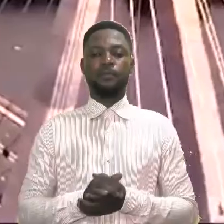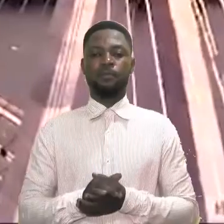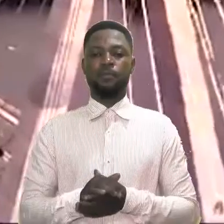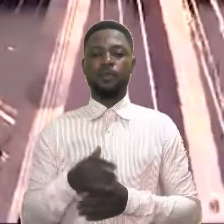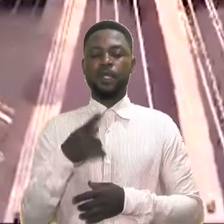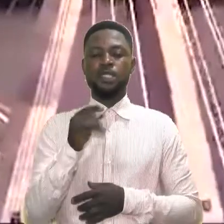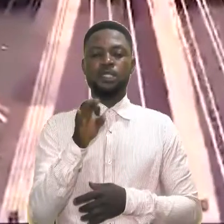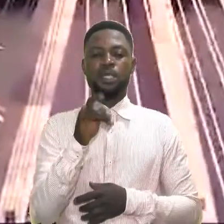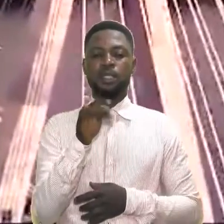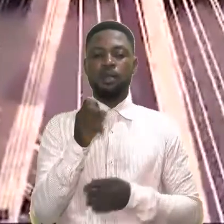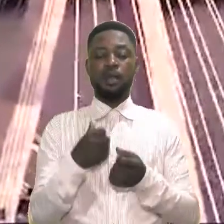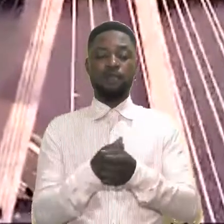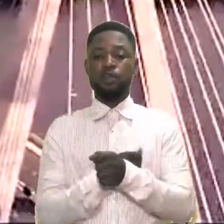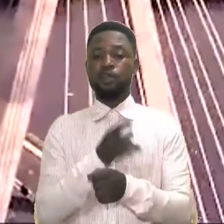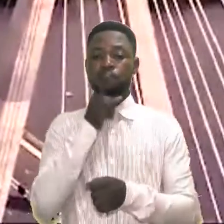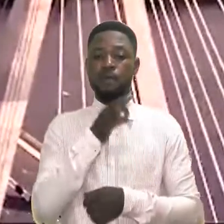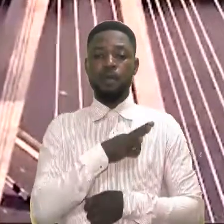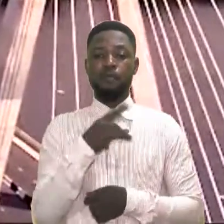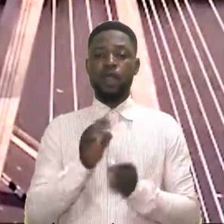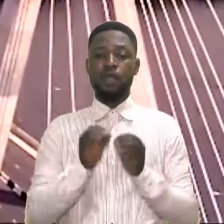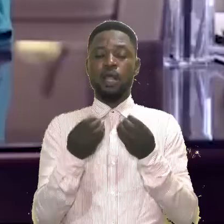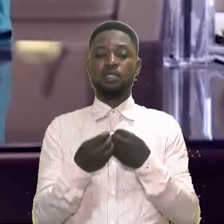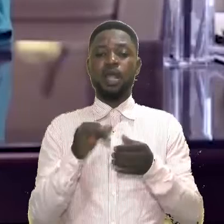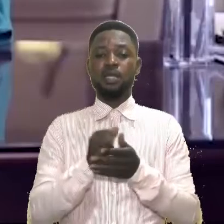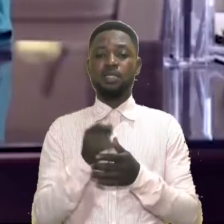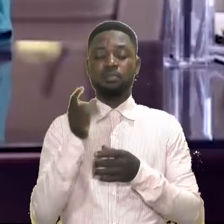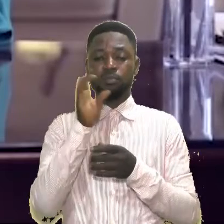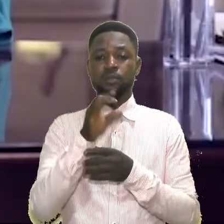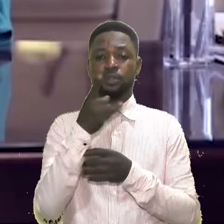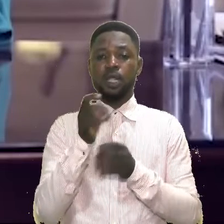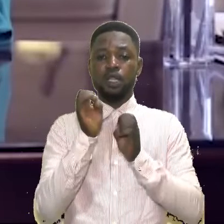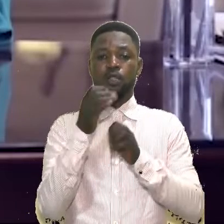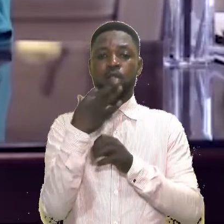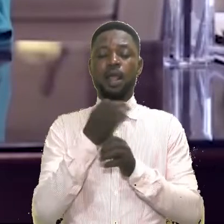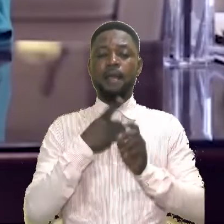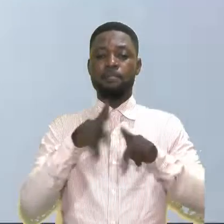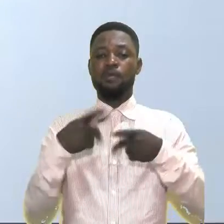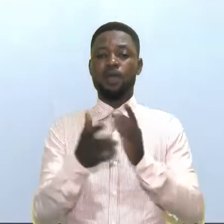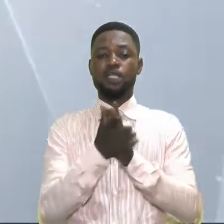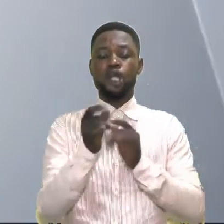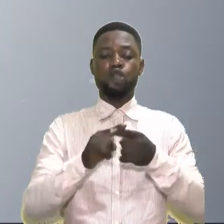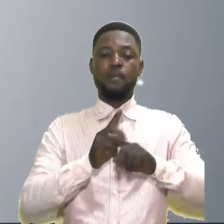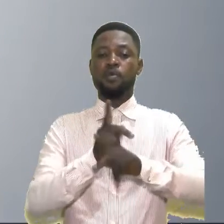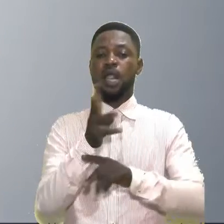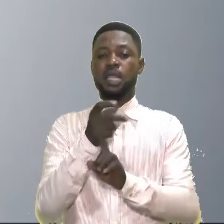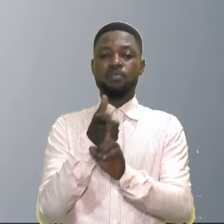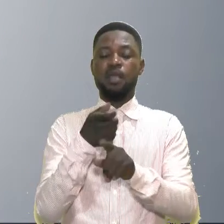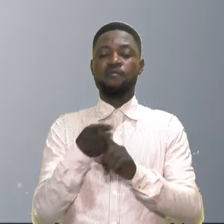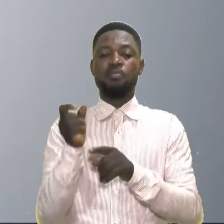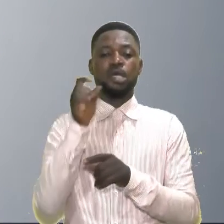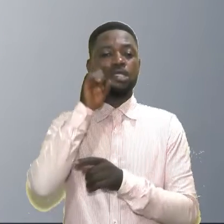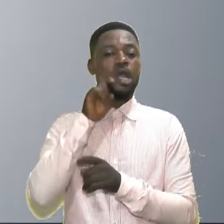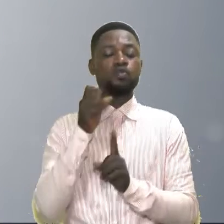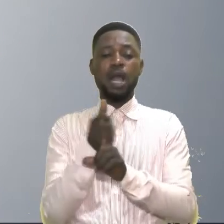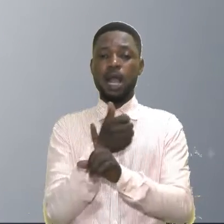The Chichara Foundation is a non-profit organization that seeks to educate children and provide them with skills to protect themselves